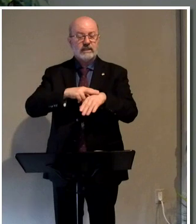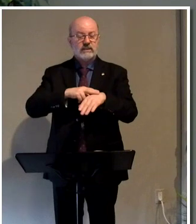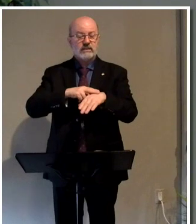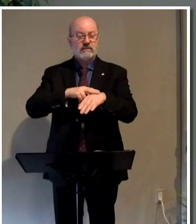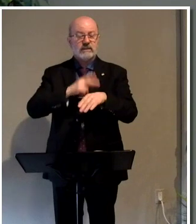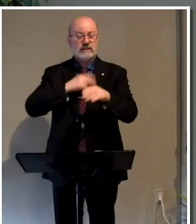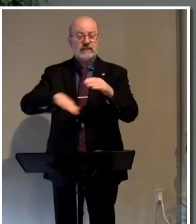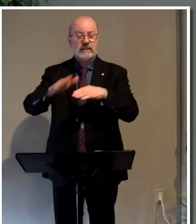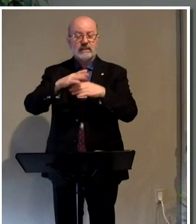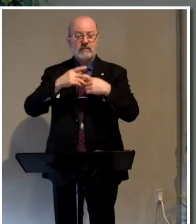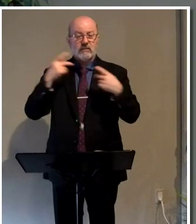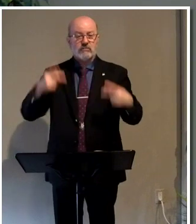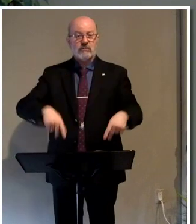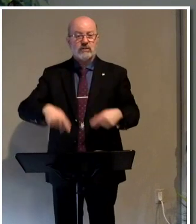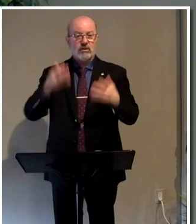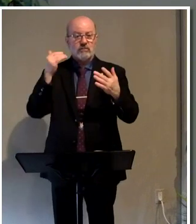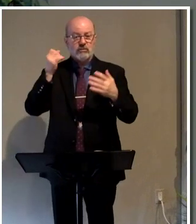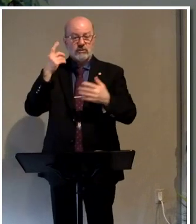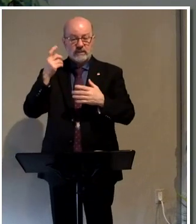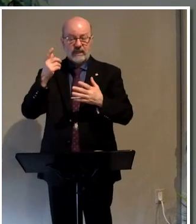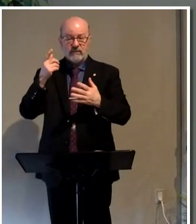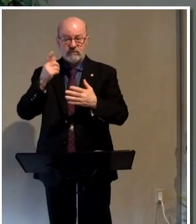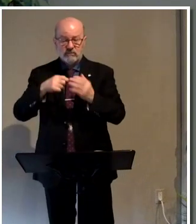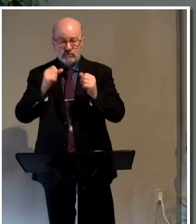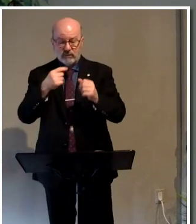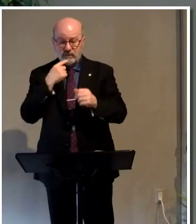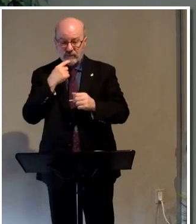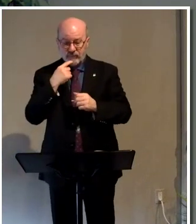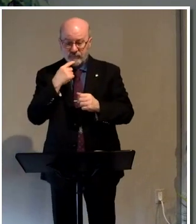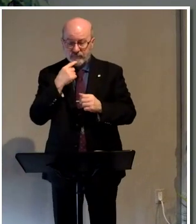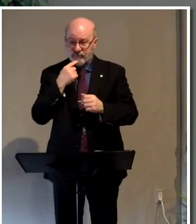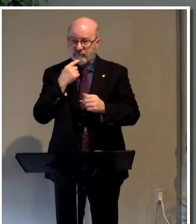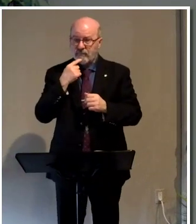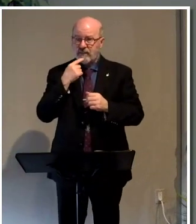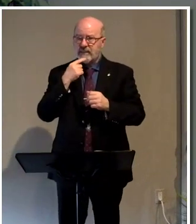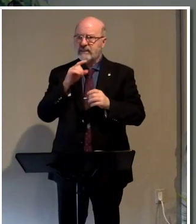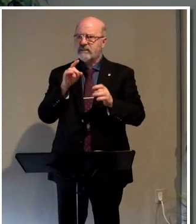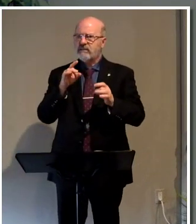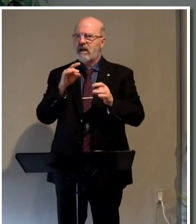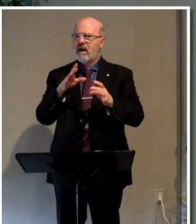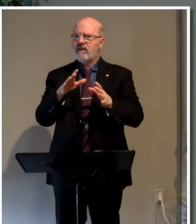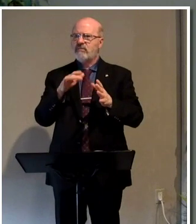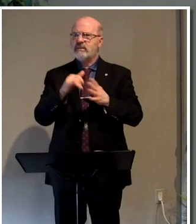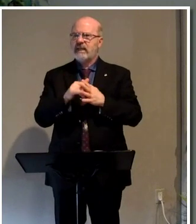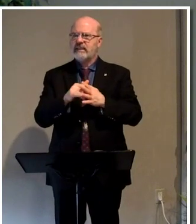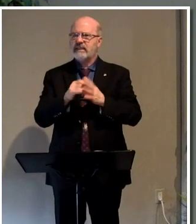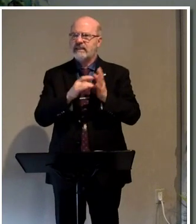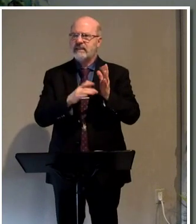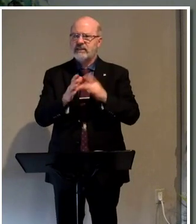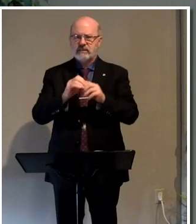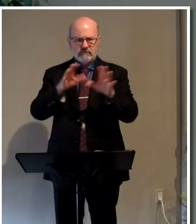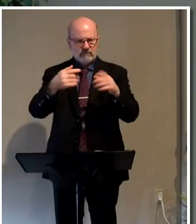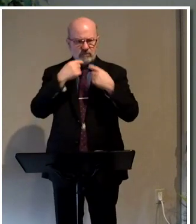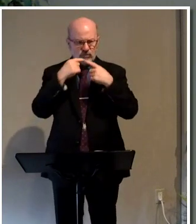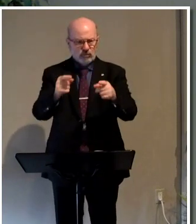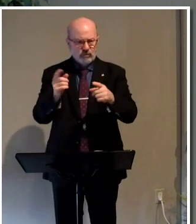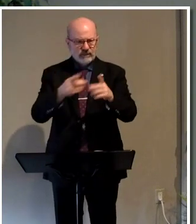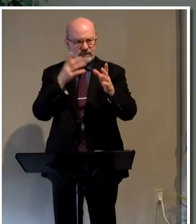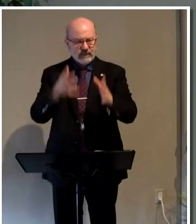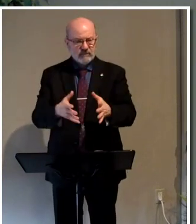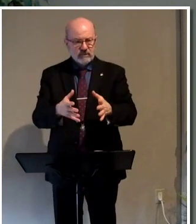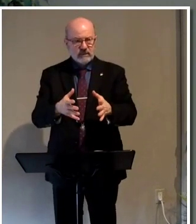priests. So I hope you catch what I'm trying to say there. Just scandalous was that, that Jesus plainly told his disciples